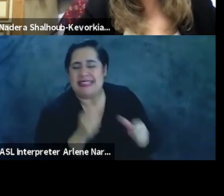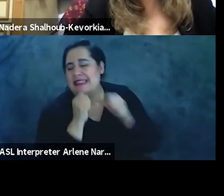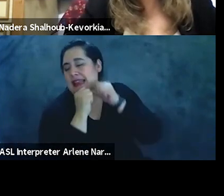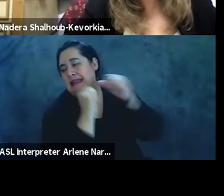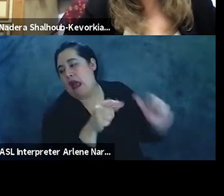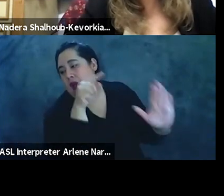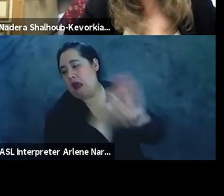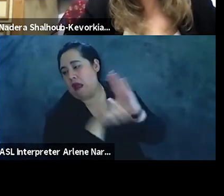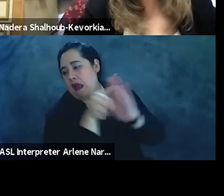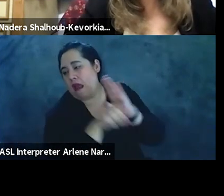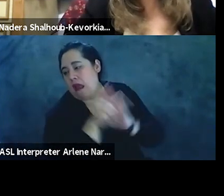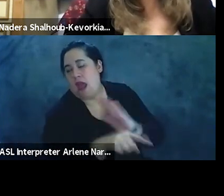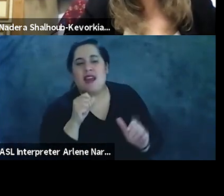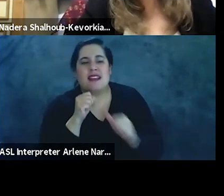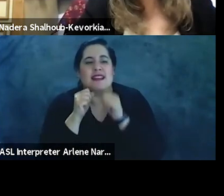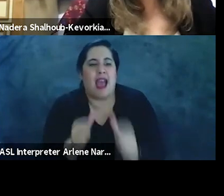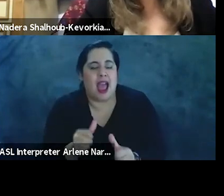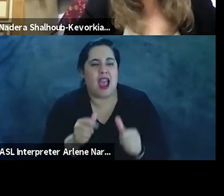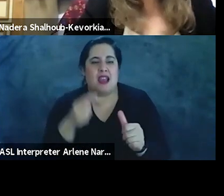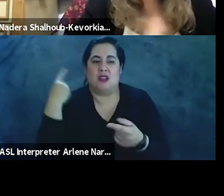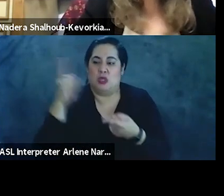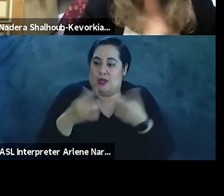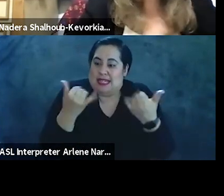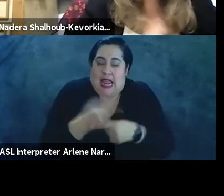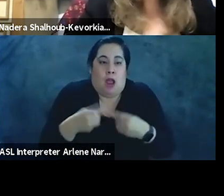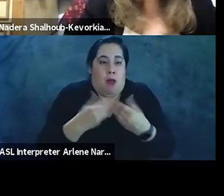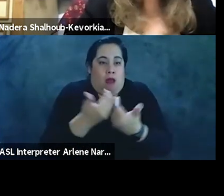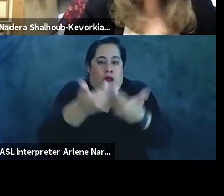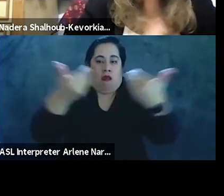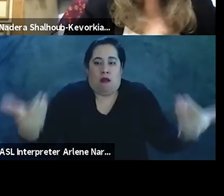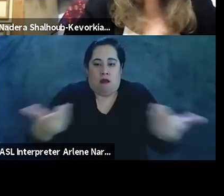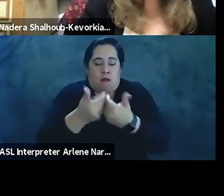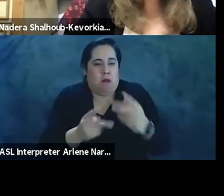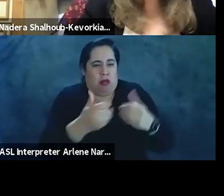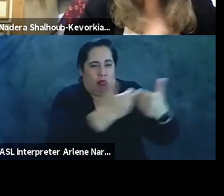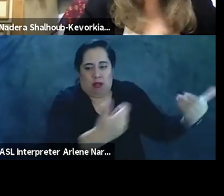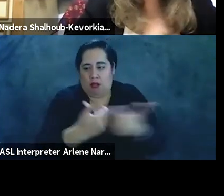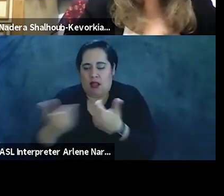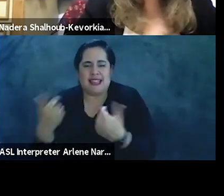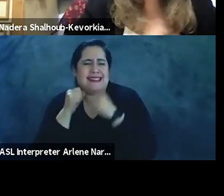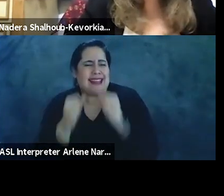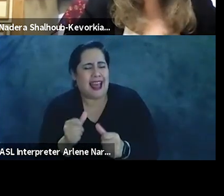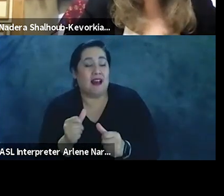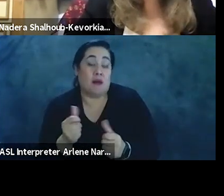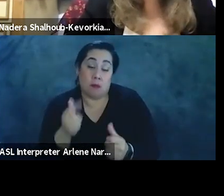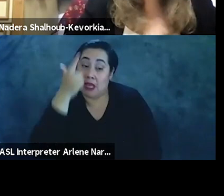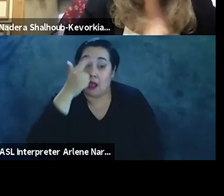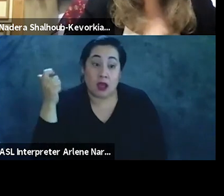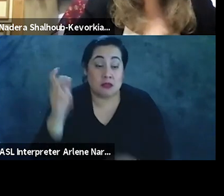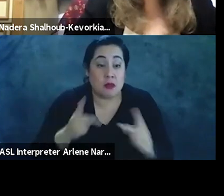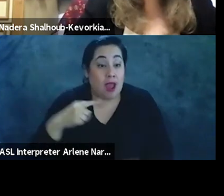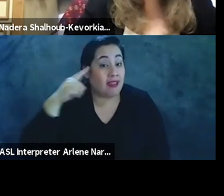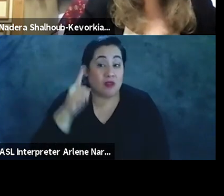denial, which they still do to this day of apartheid and the denial of all these terrible things and so on. Right. So because people, I think